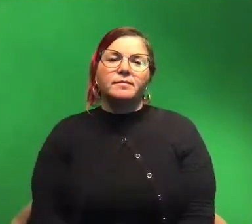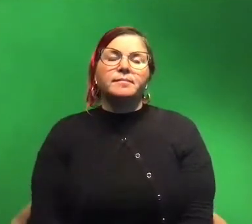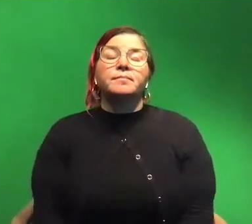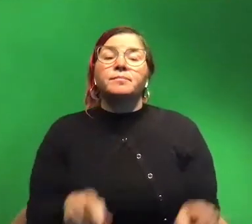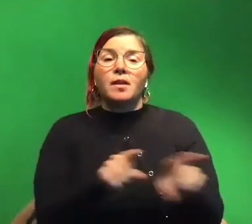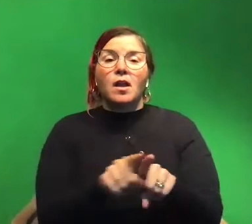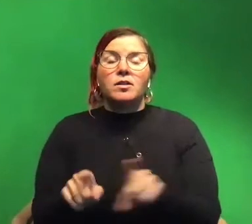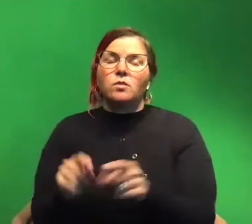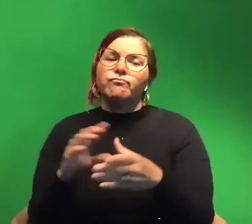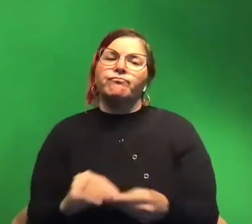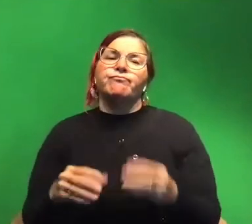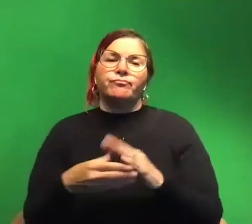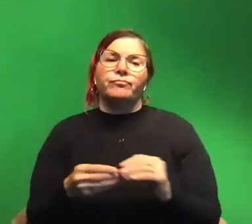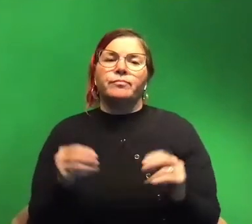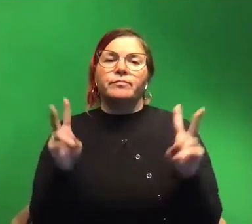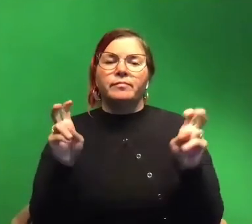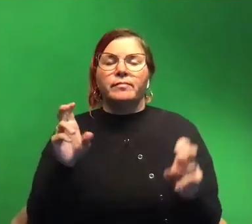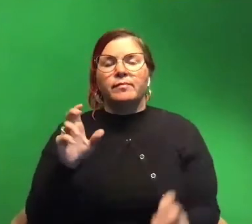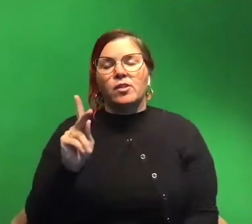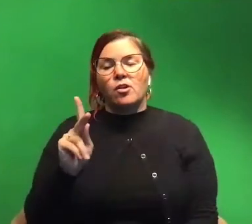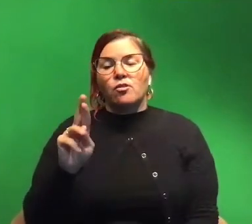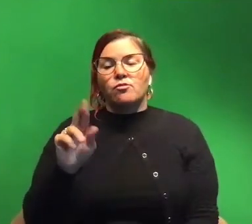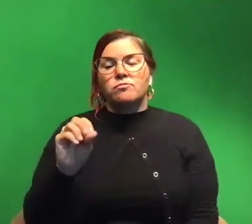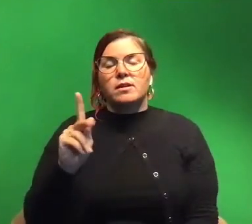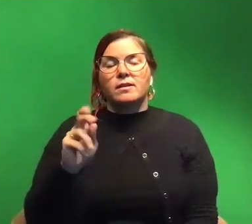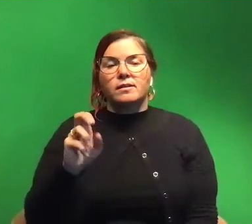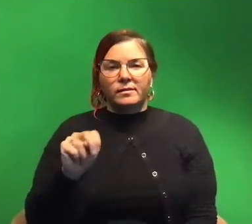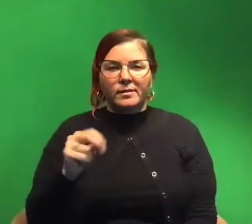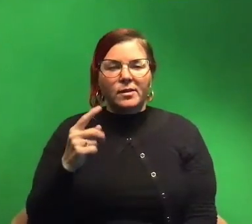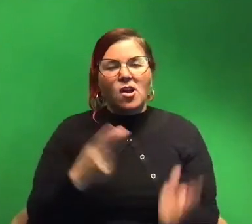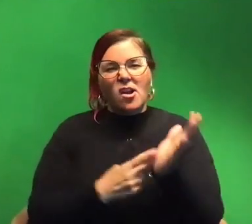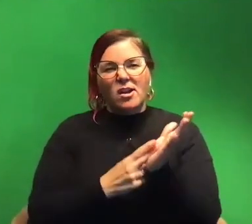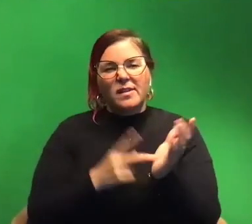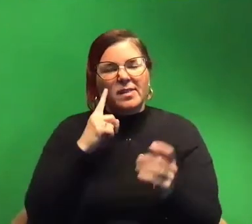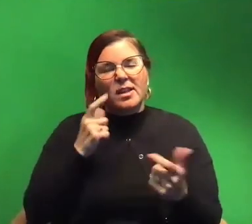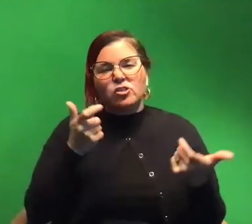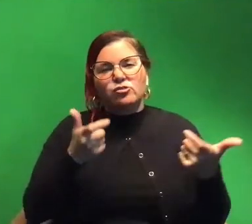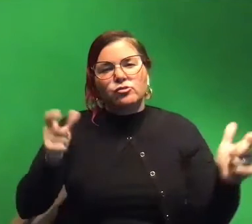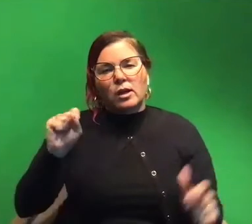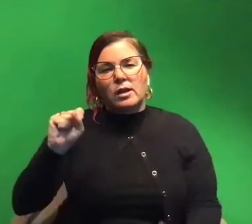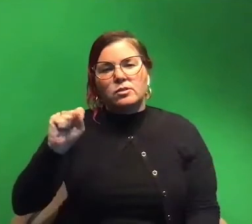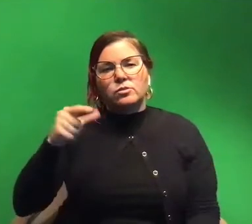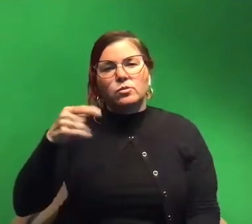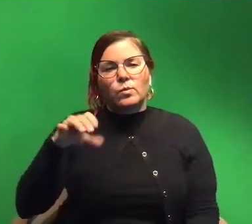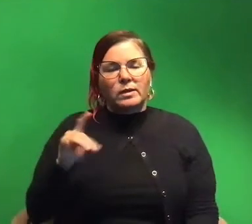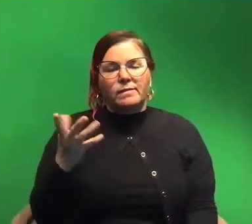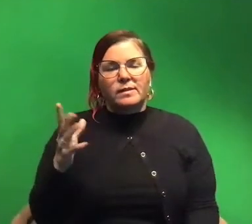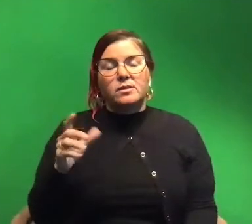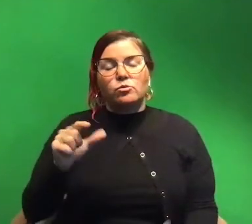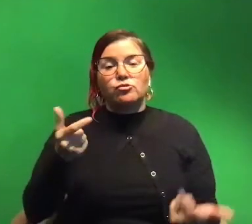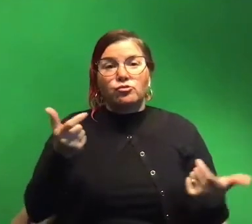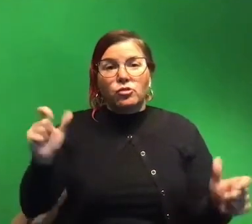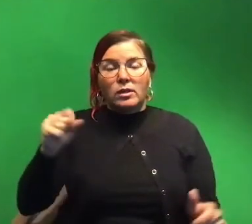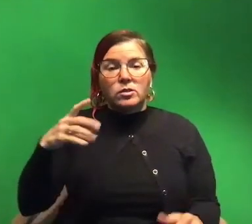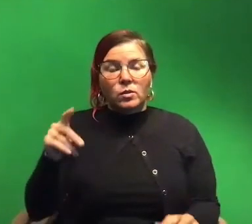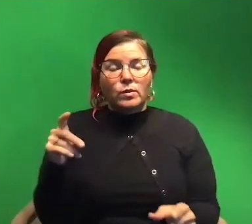tales of like the kraken and so we think that the kraken is honestly just giant squid um when so giant squid are full